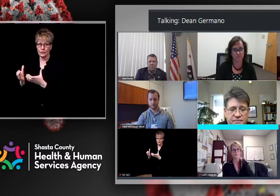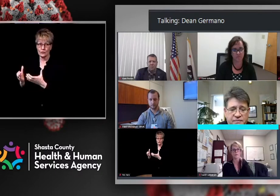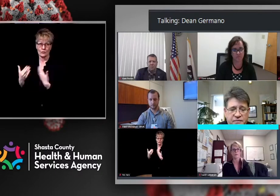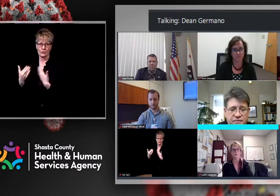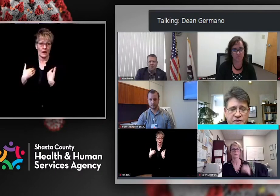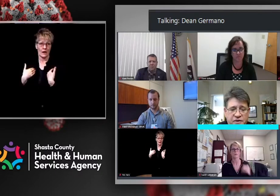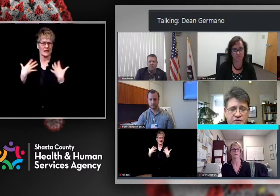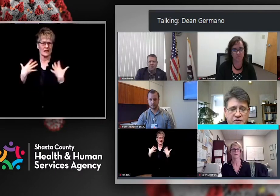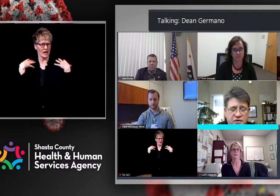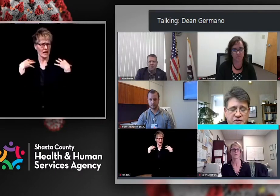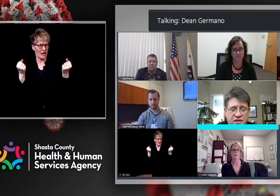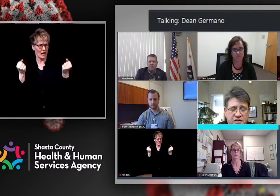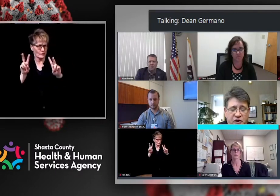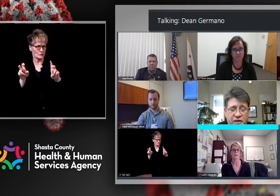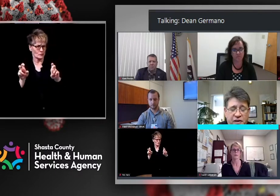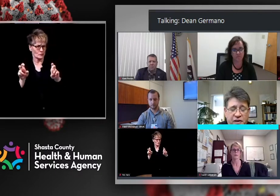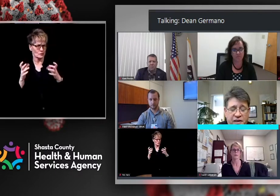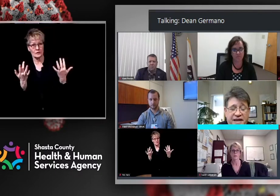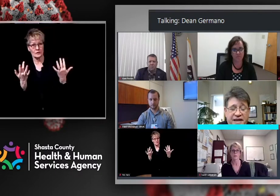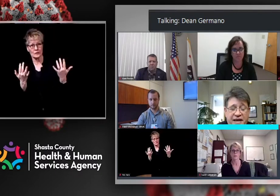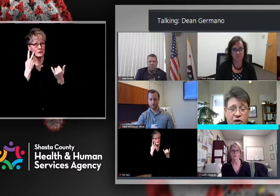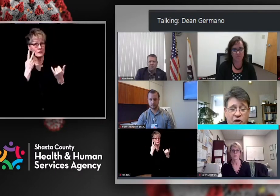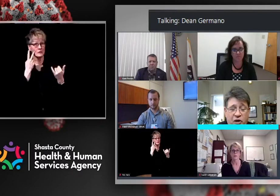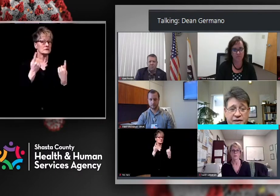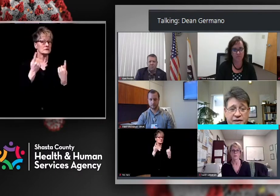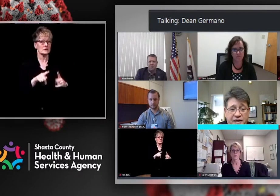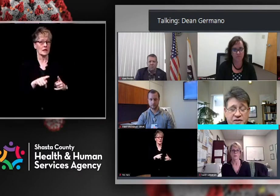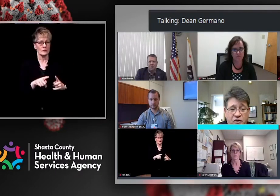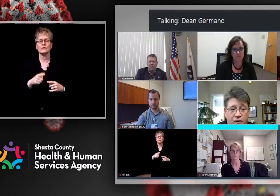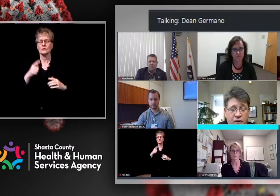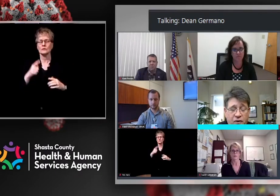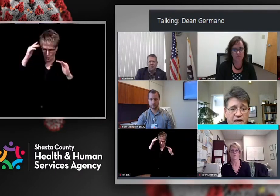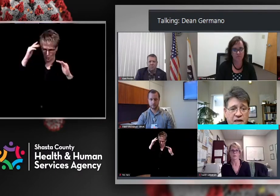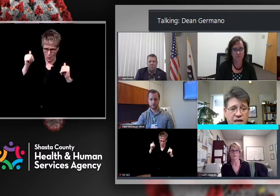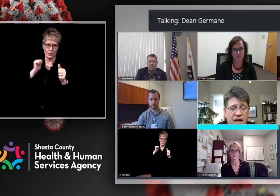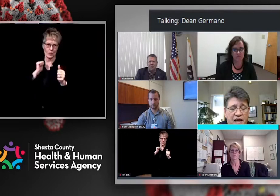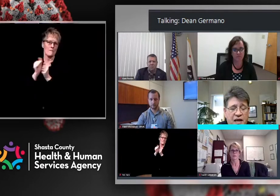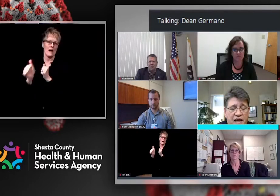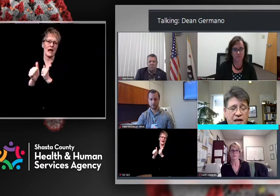you know, exceed that mark. And that's our goal.